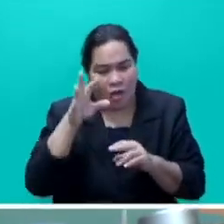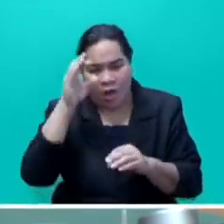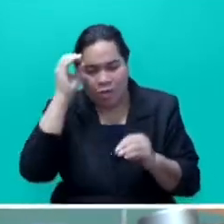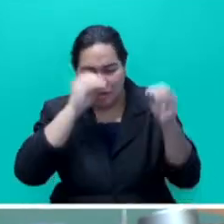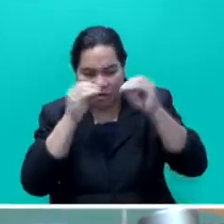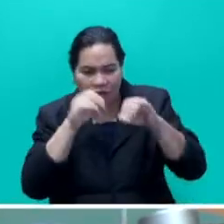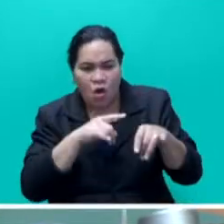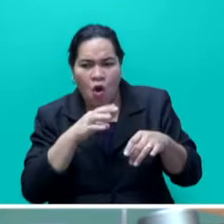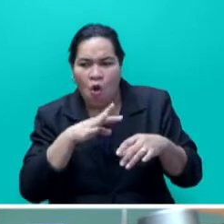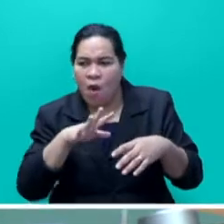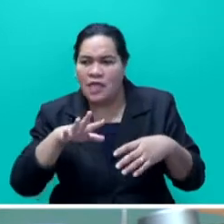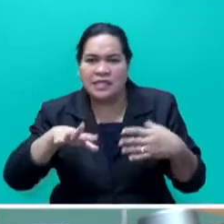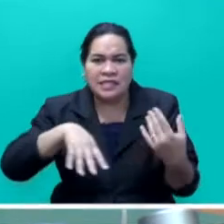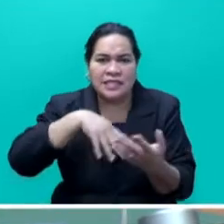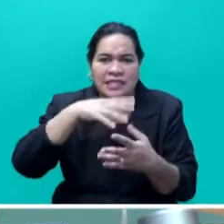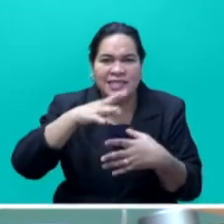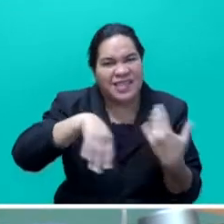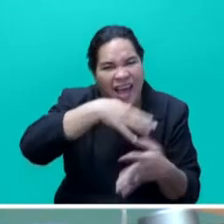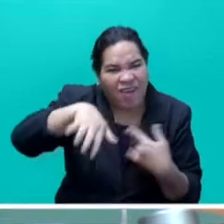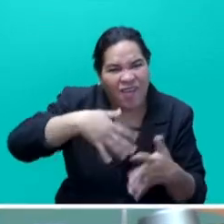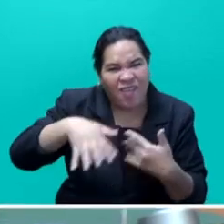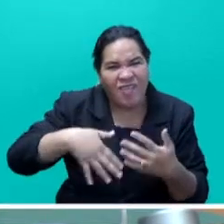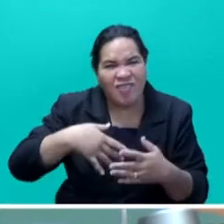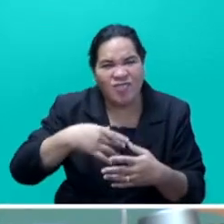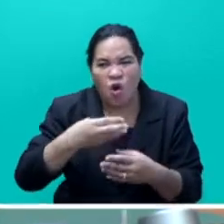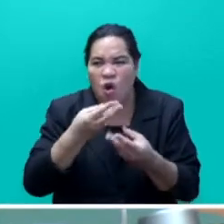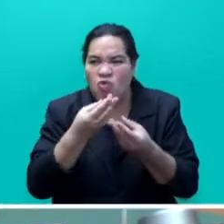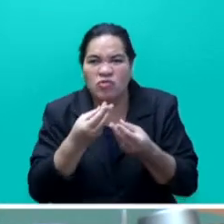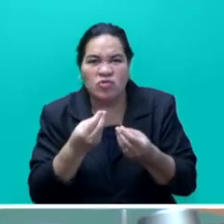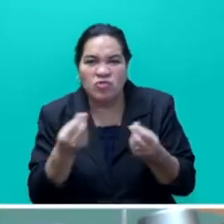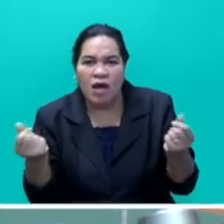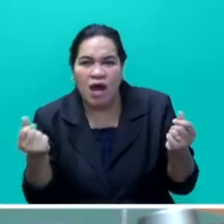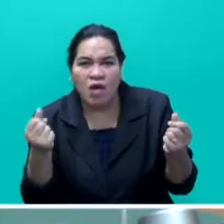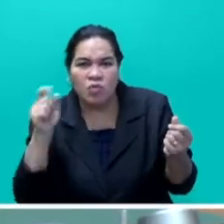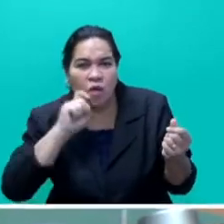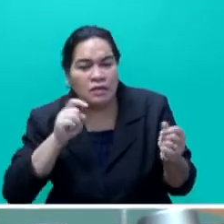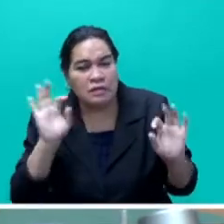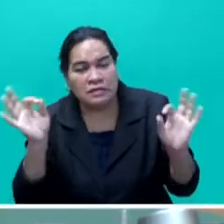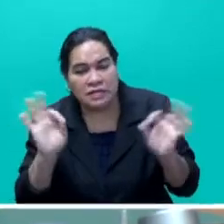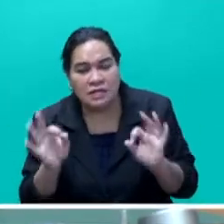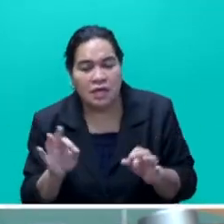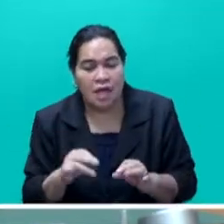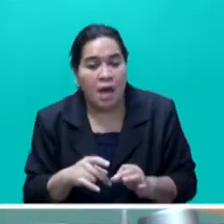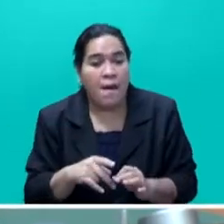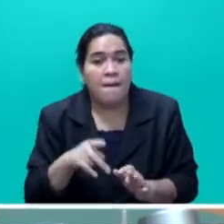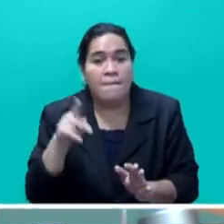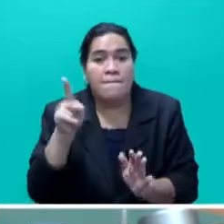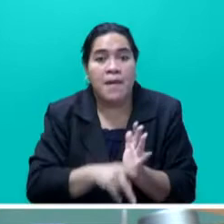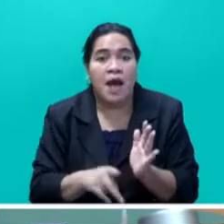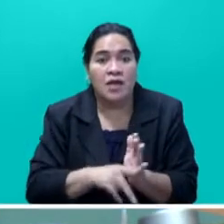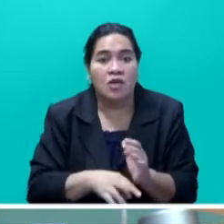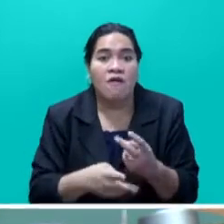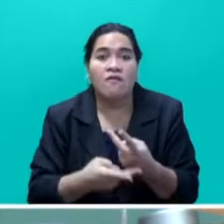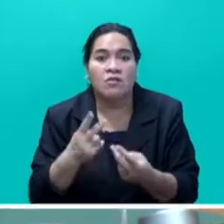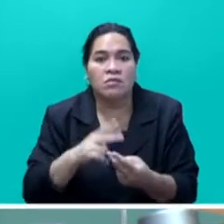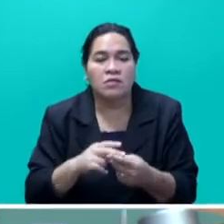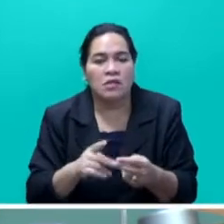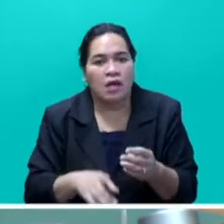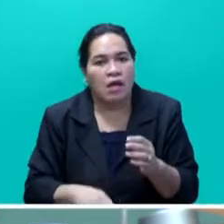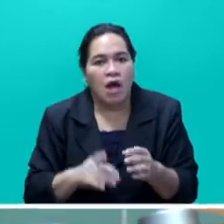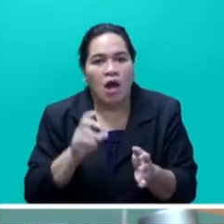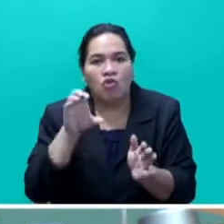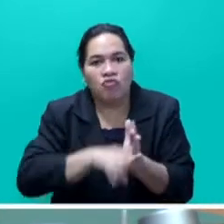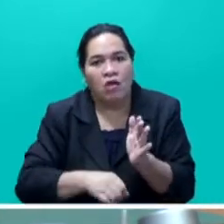cyclone, drought, et cetera, prices of vegetables shoot up because there's a shortage, the supply issues.